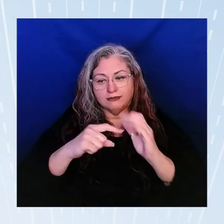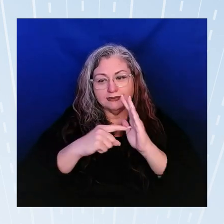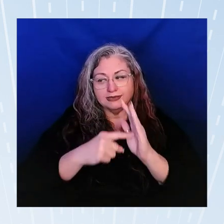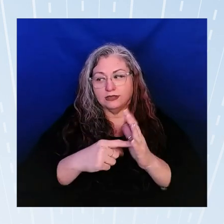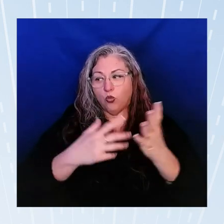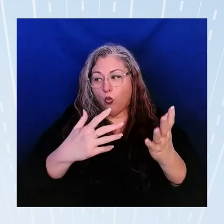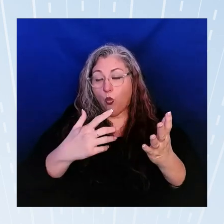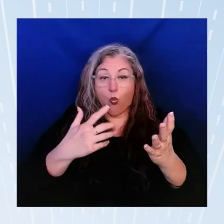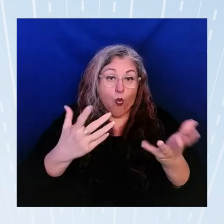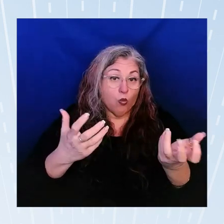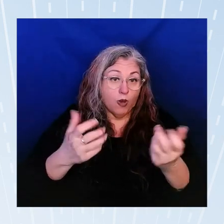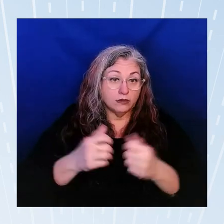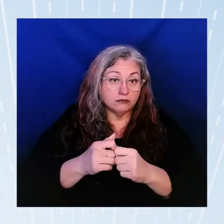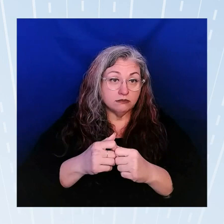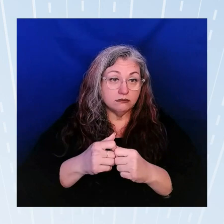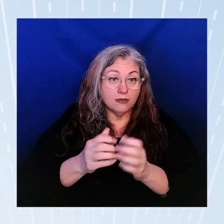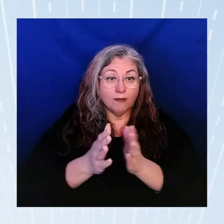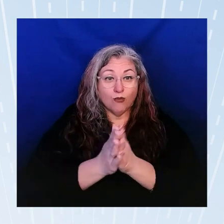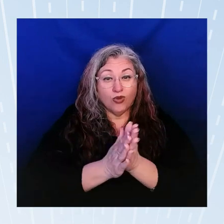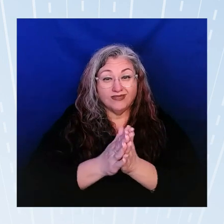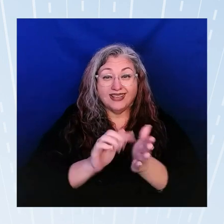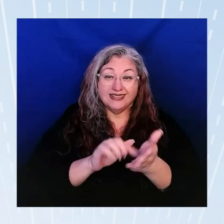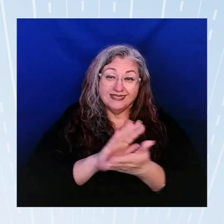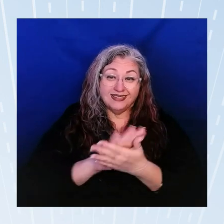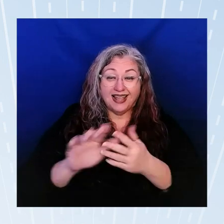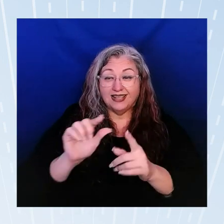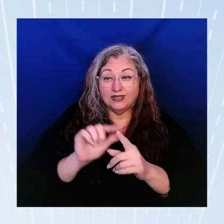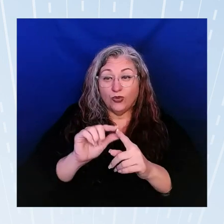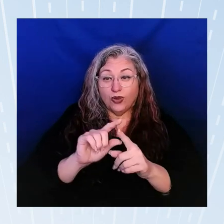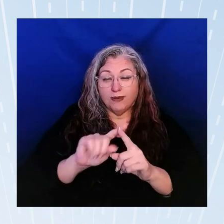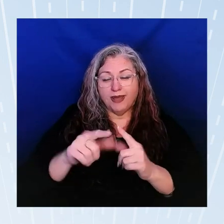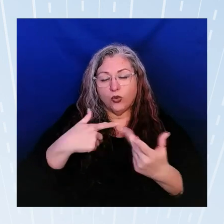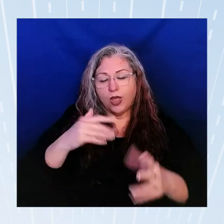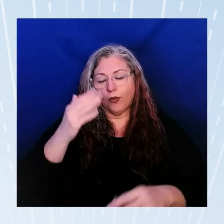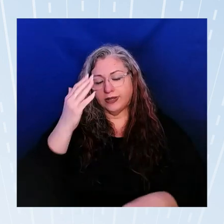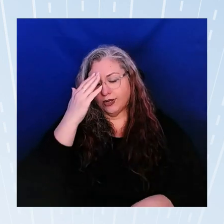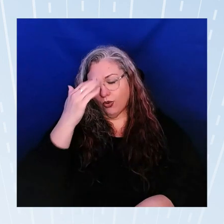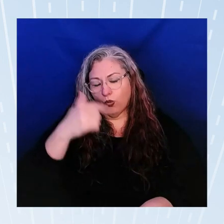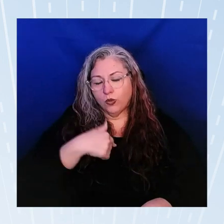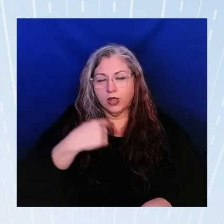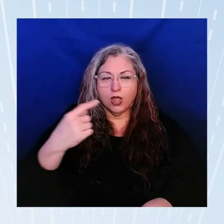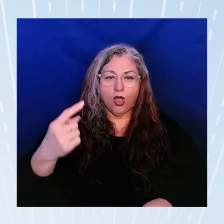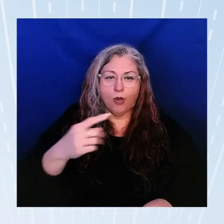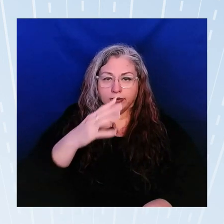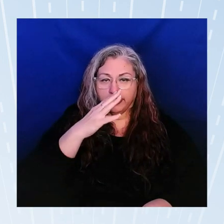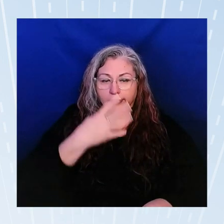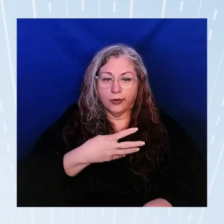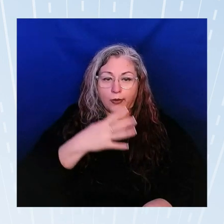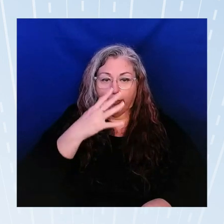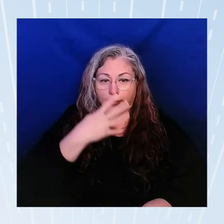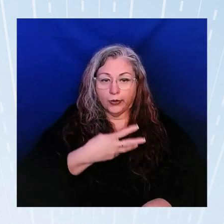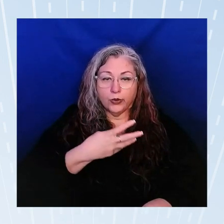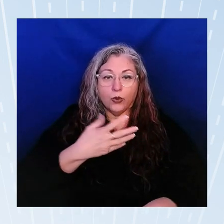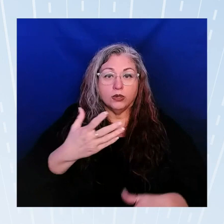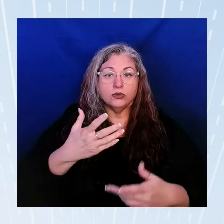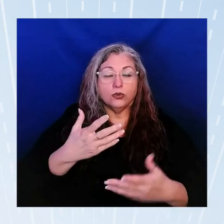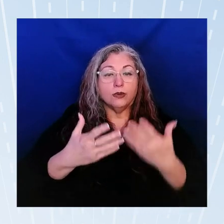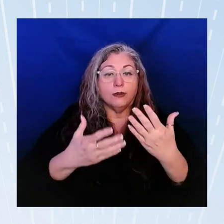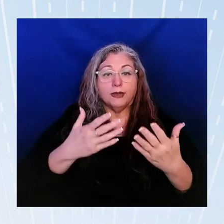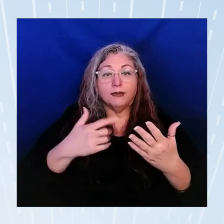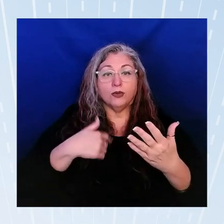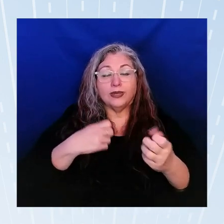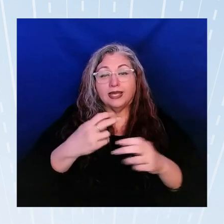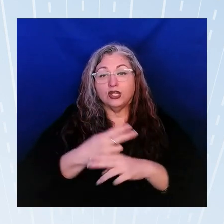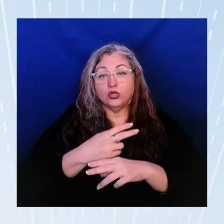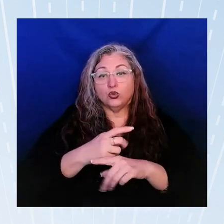motivate is a nice word but we know we are constantly ignored so to the extent that we use a different